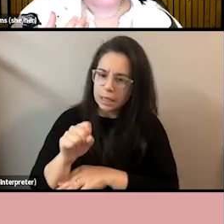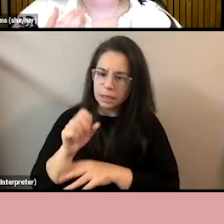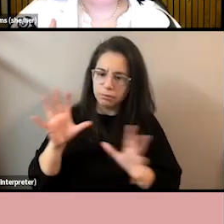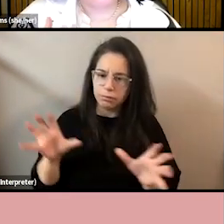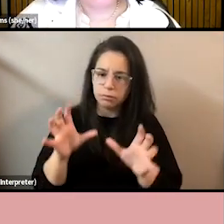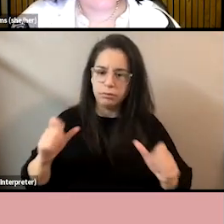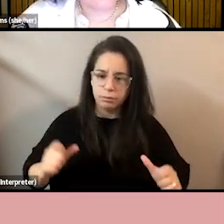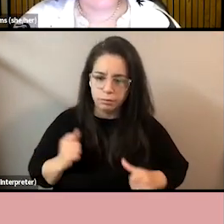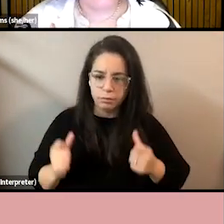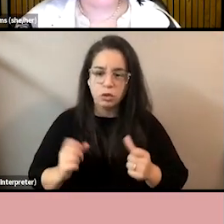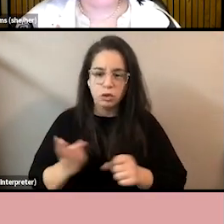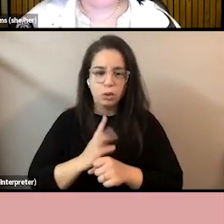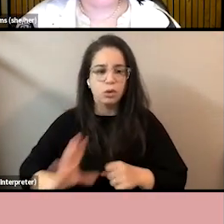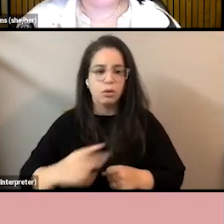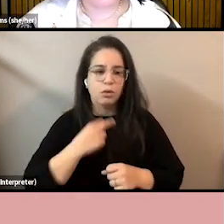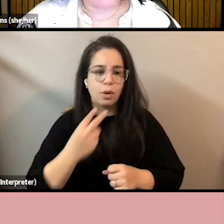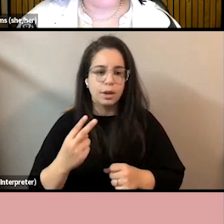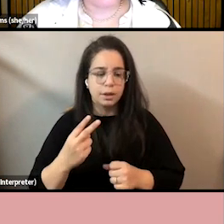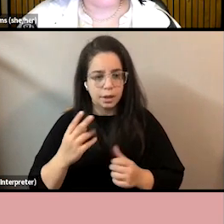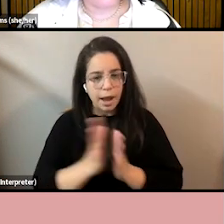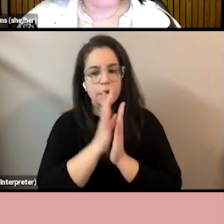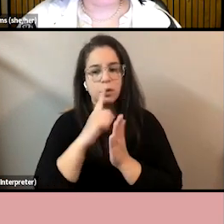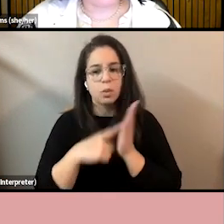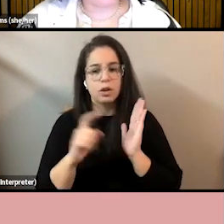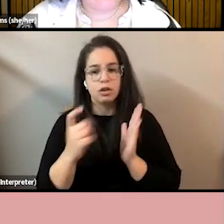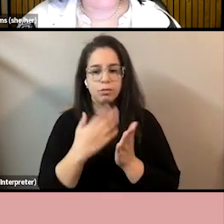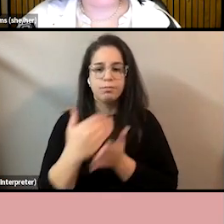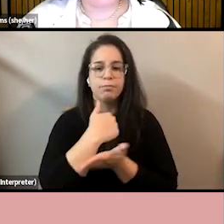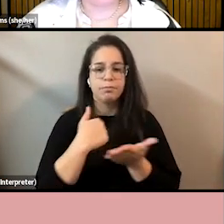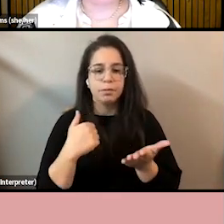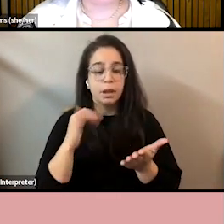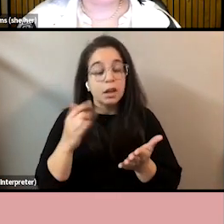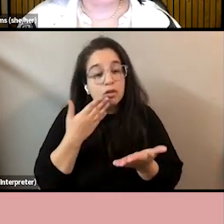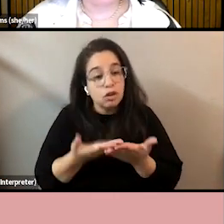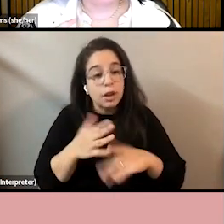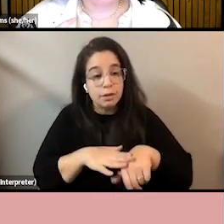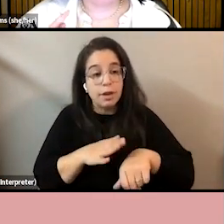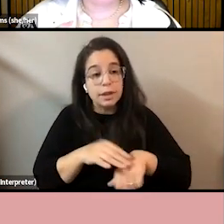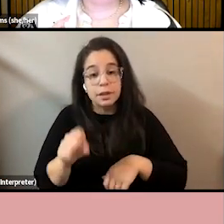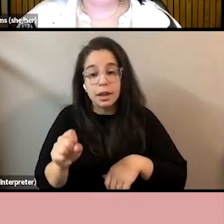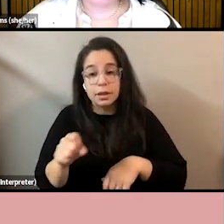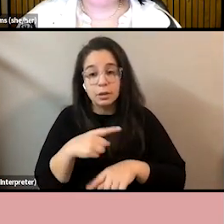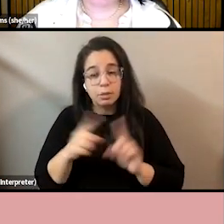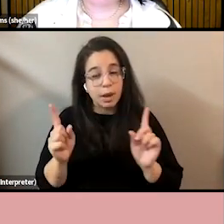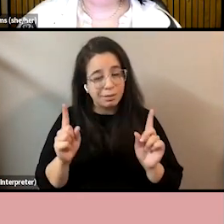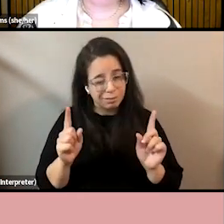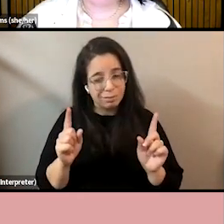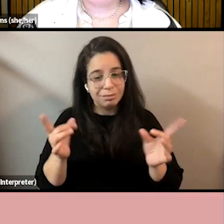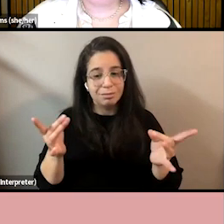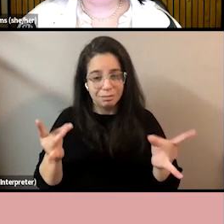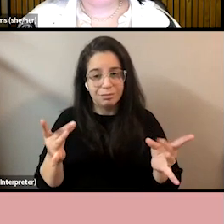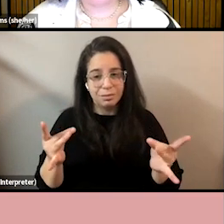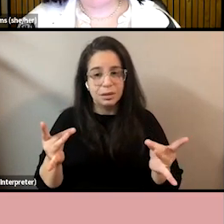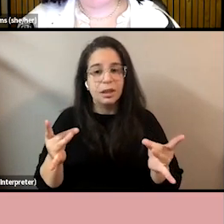advocates for them using their voice and asking for what they deserve. And that's great advice. But that's much more difficult